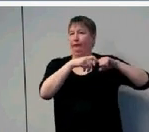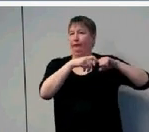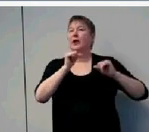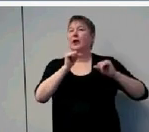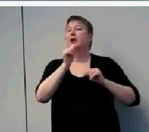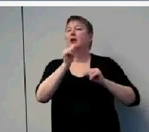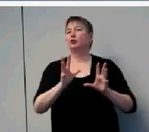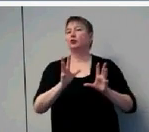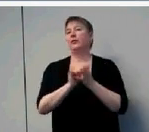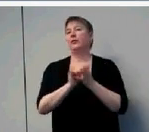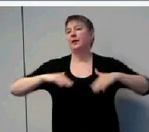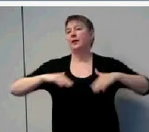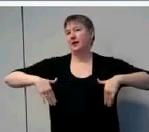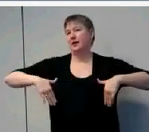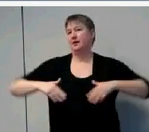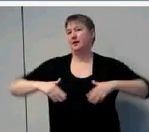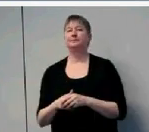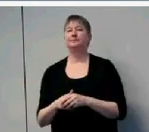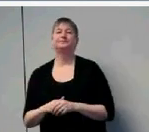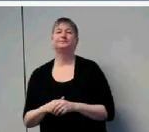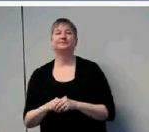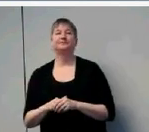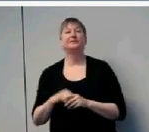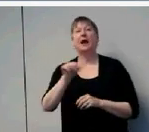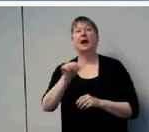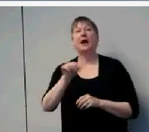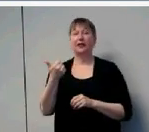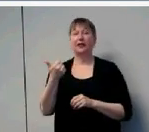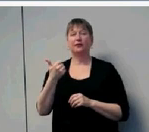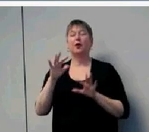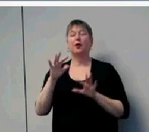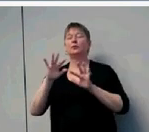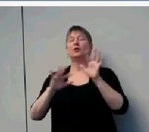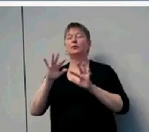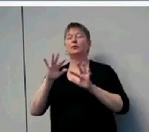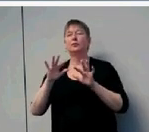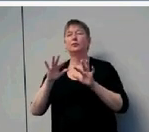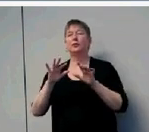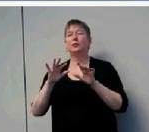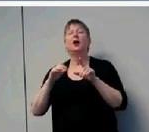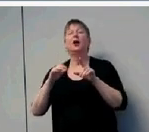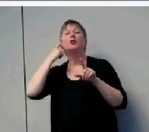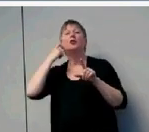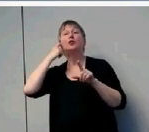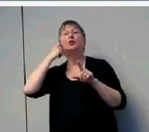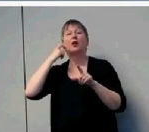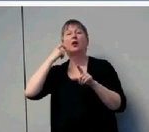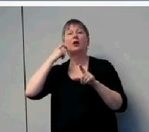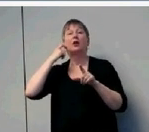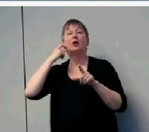Here's another child. Here's was a child with moderate. Oh, I mentioned that child four hours a day. Yeah.